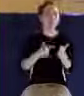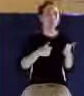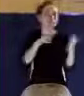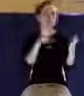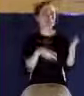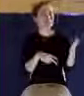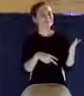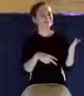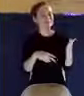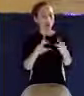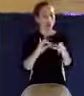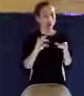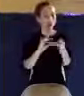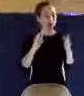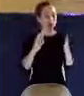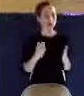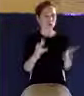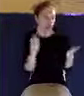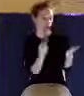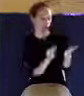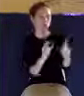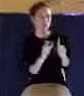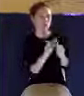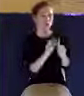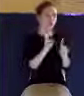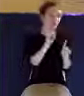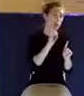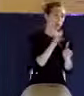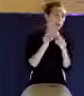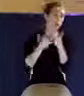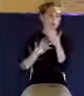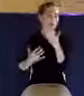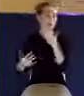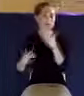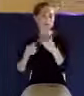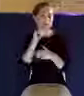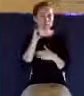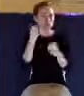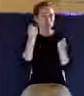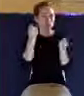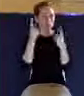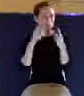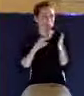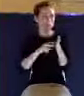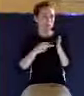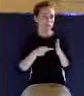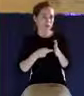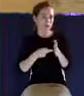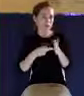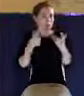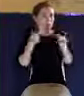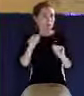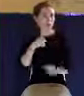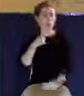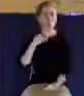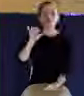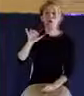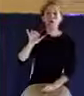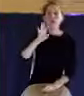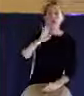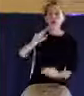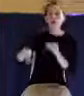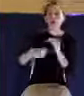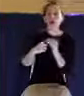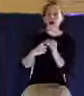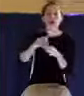look at this, and they look at the word water and blood. They don't know how to treat this. And they try to say, well, this is talking about when the